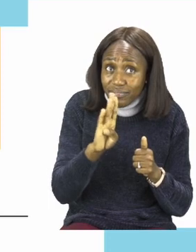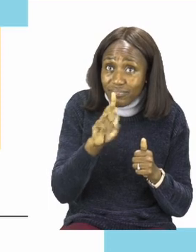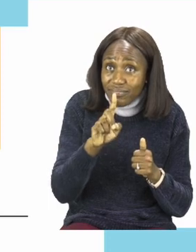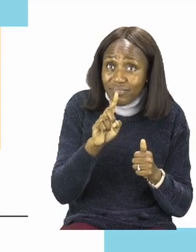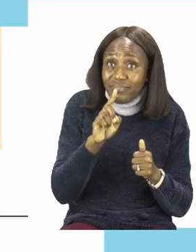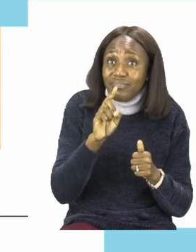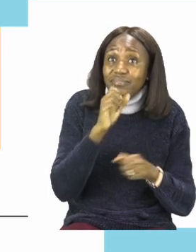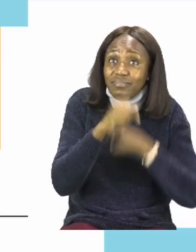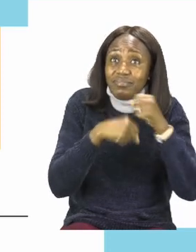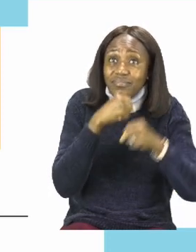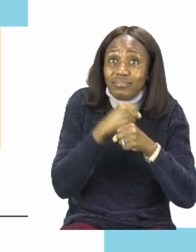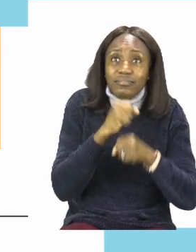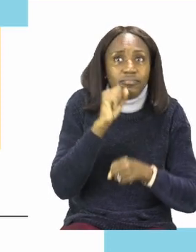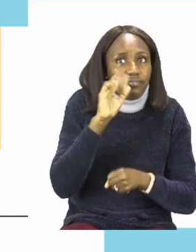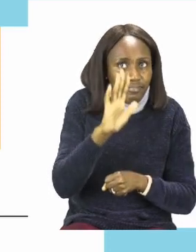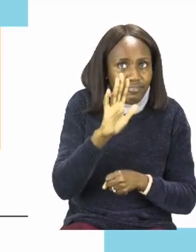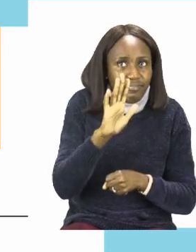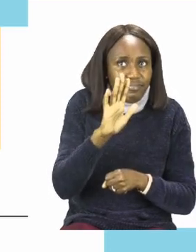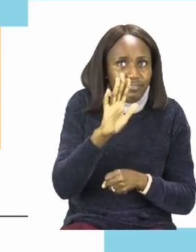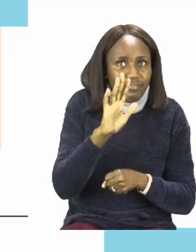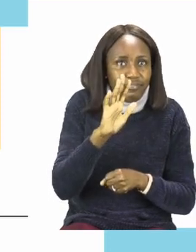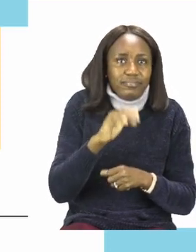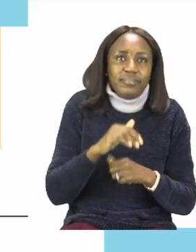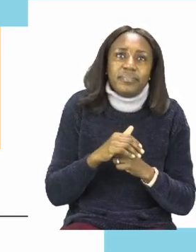five years old.